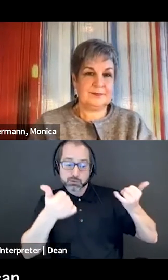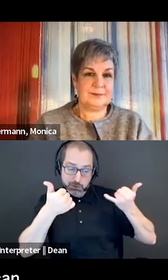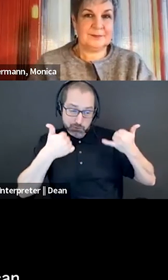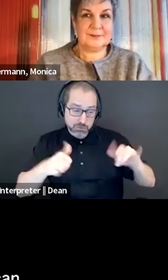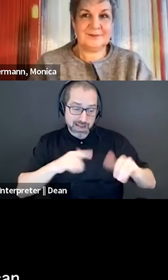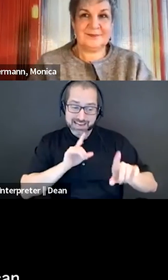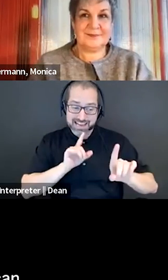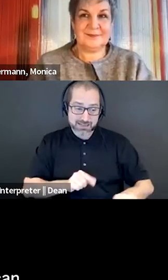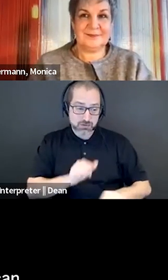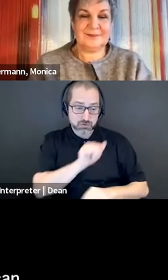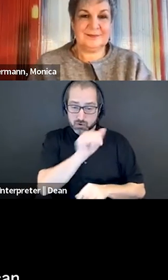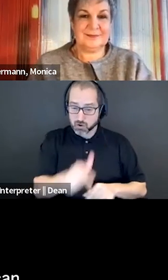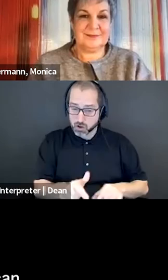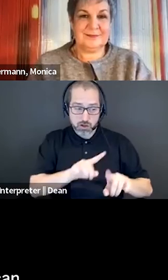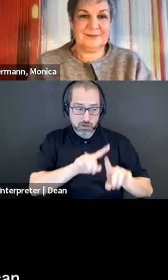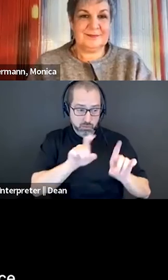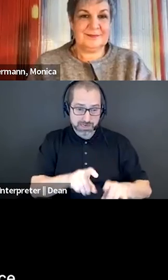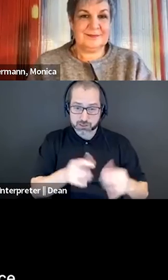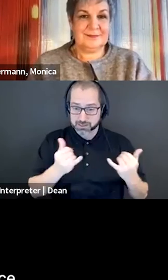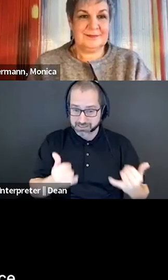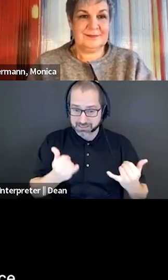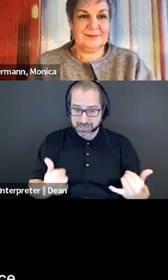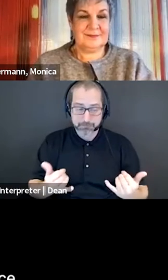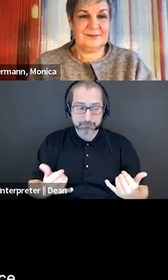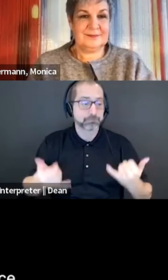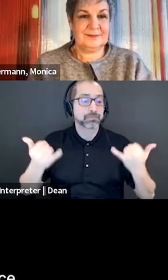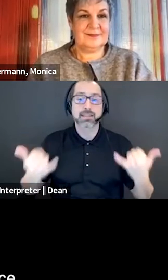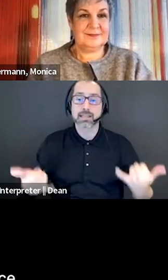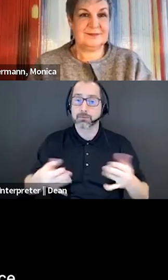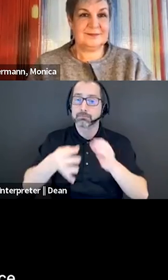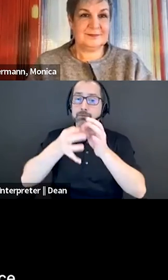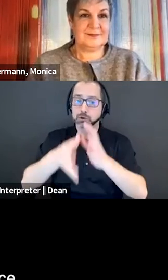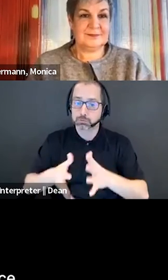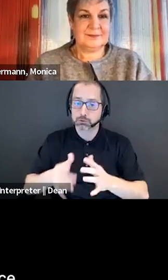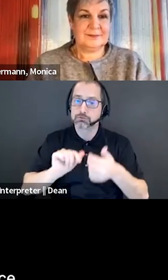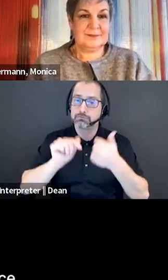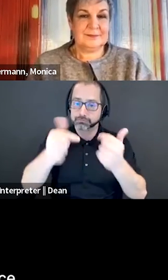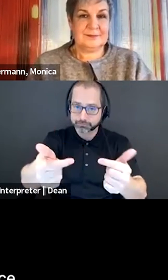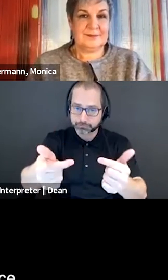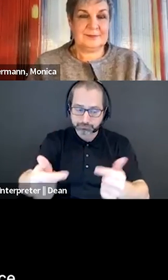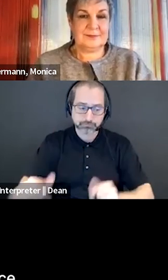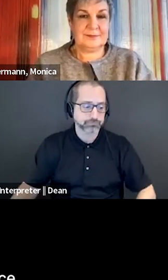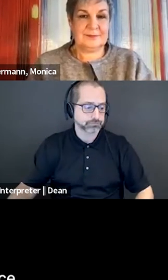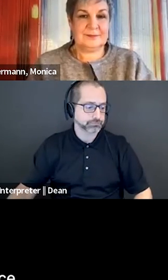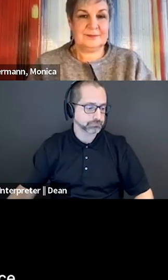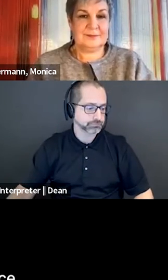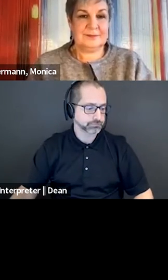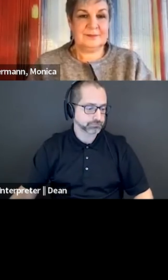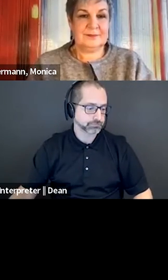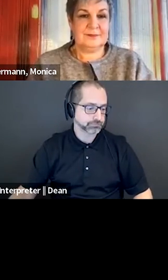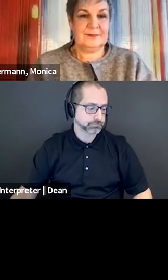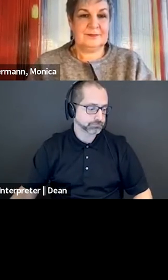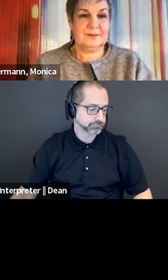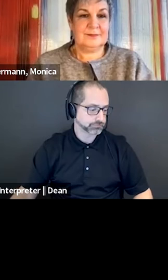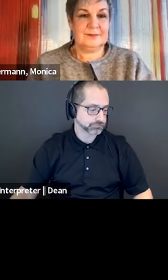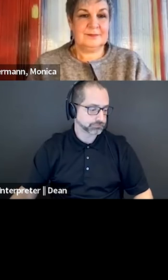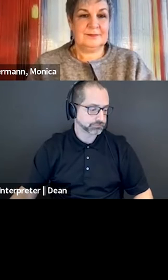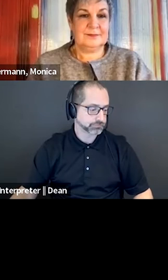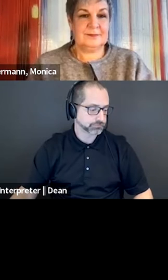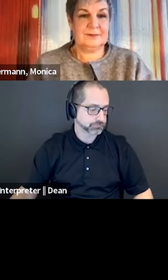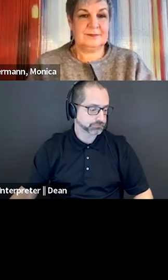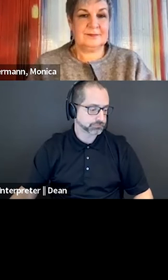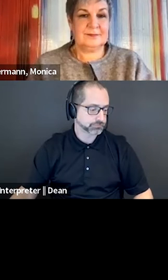we close out the session today. So the first question from our audience, let me make sure I got this. Why is the